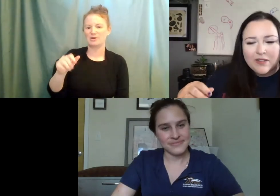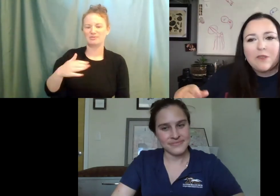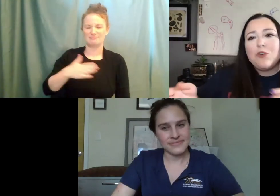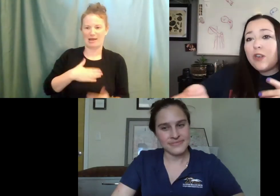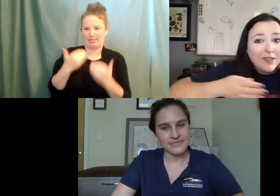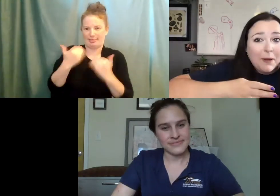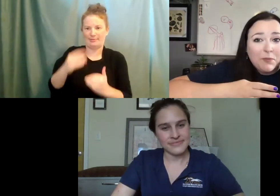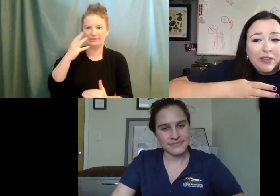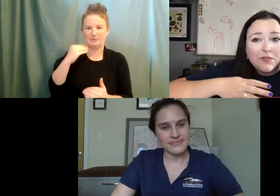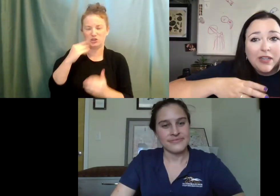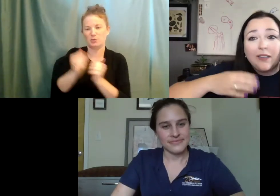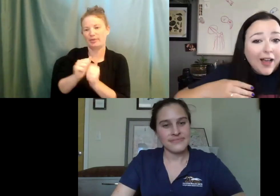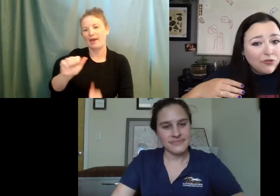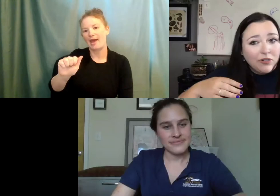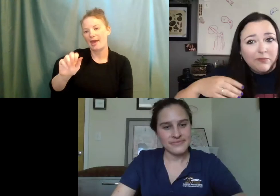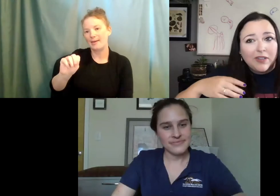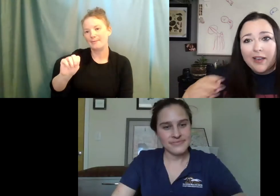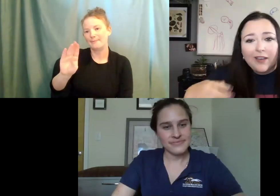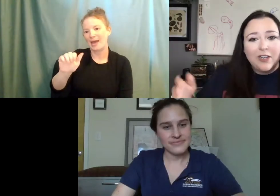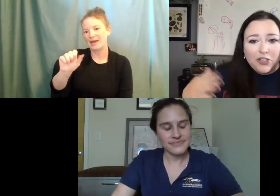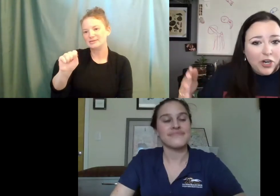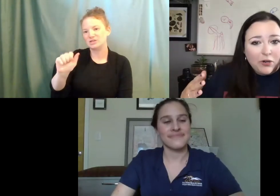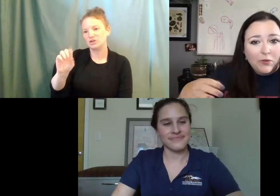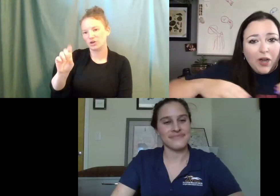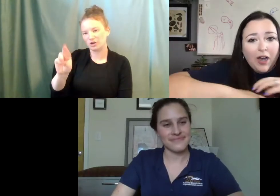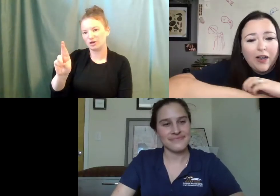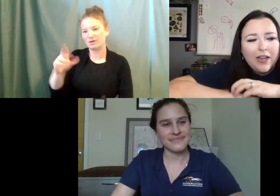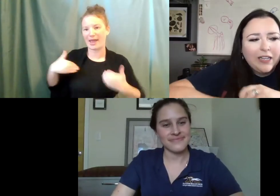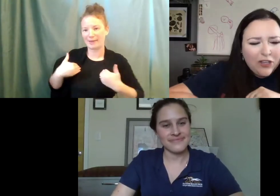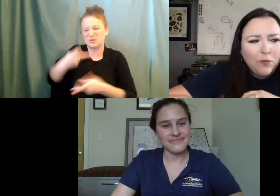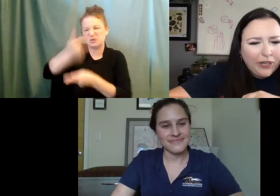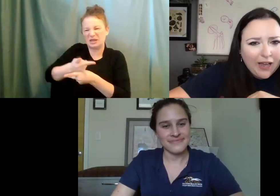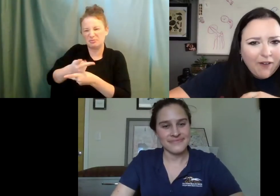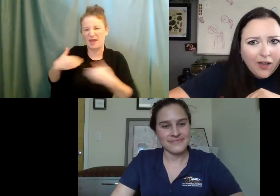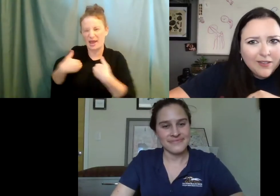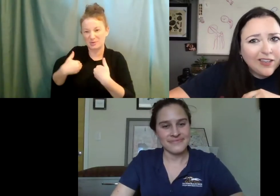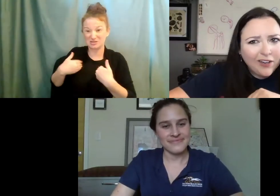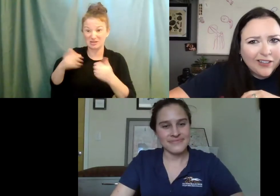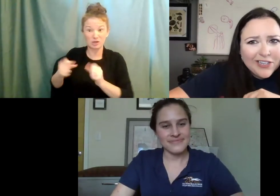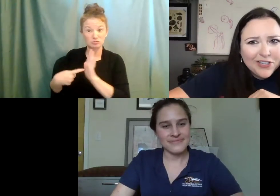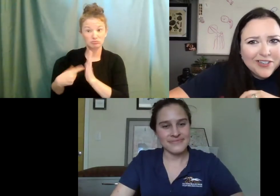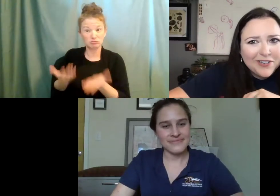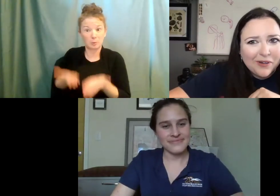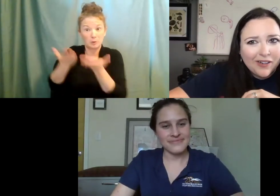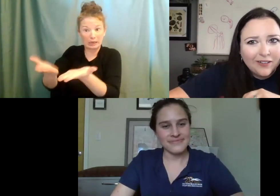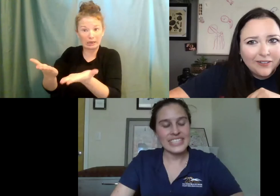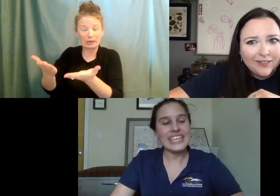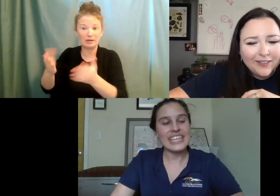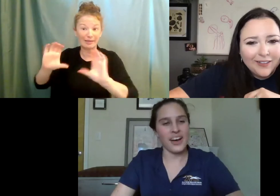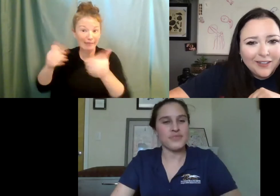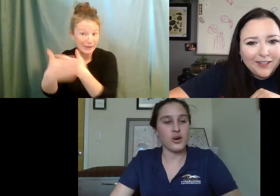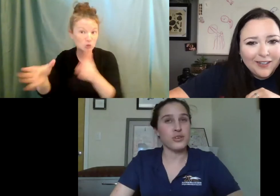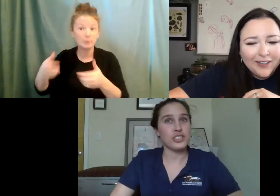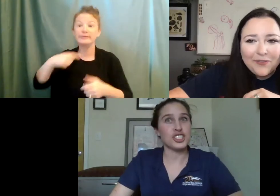experience, like you can sometimes bring them to like a classroom to like show, uh, can you bring that fox like on a leash to a,